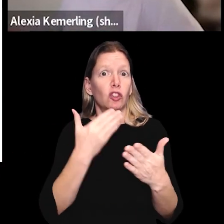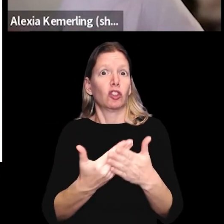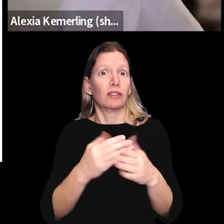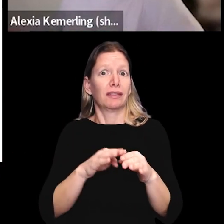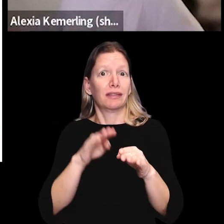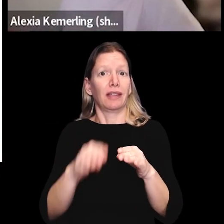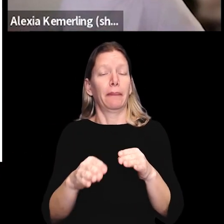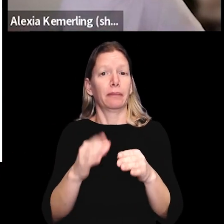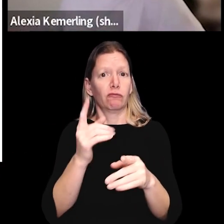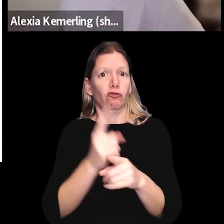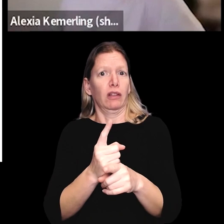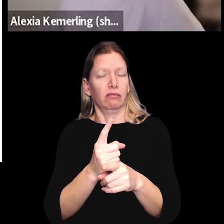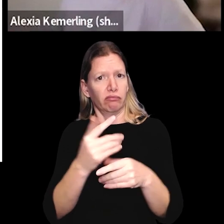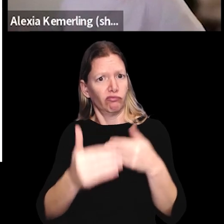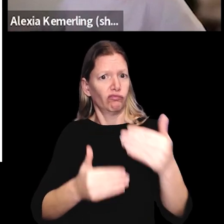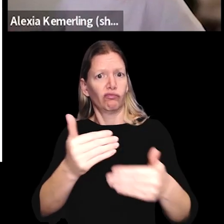really good step in the right direction.